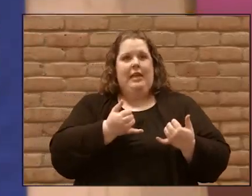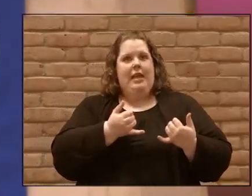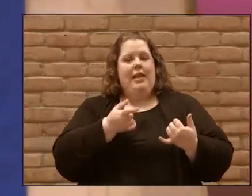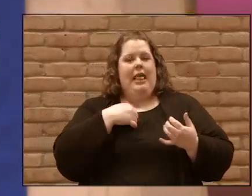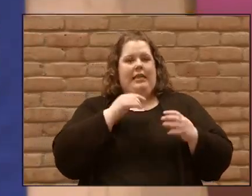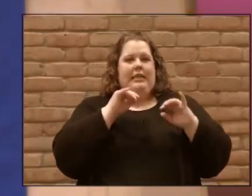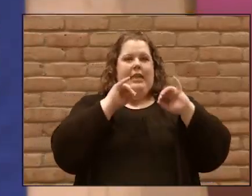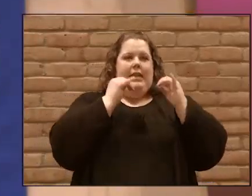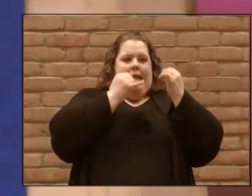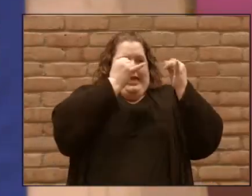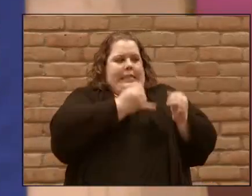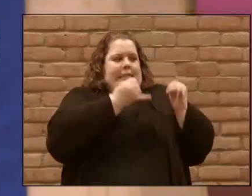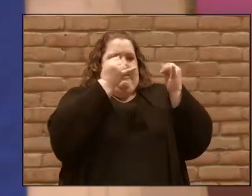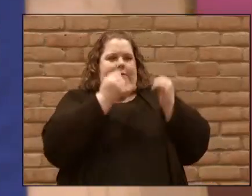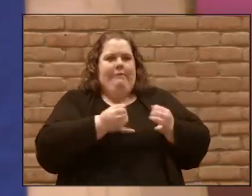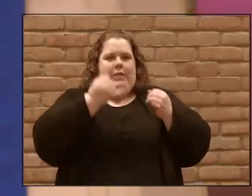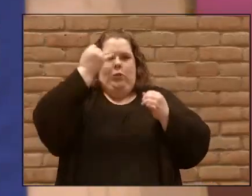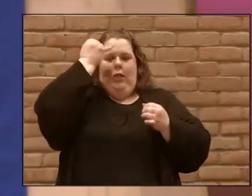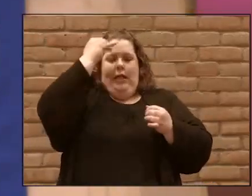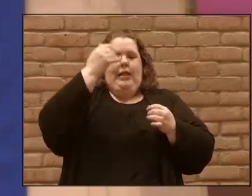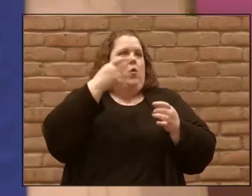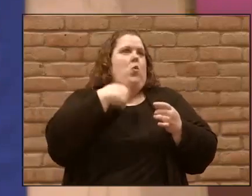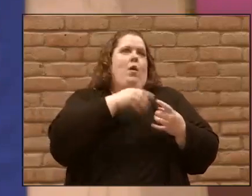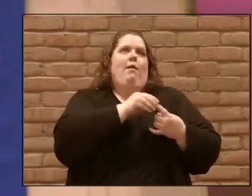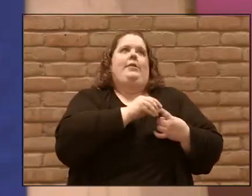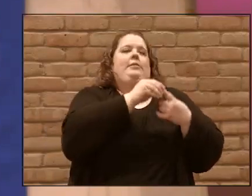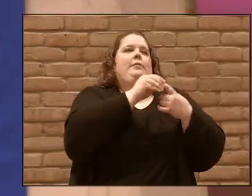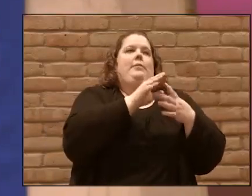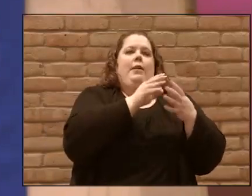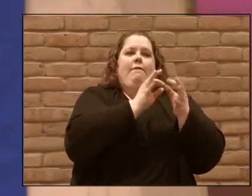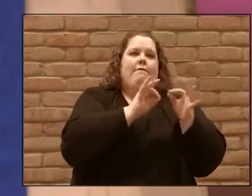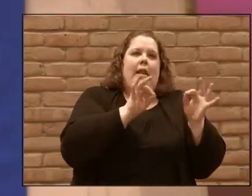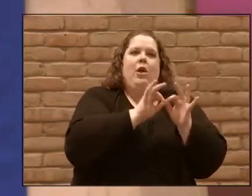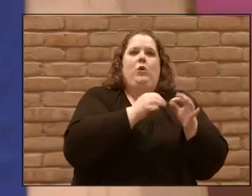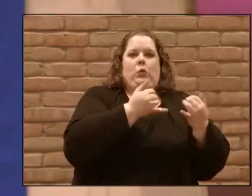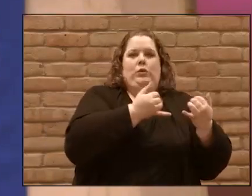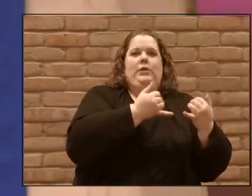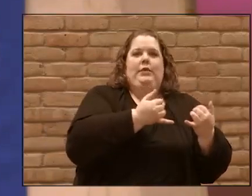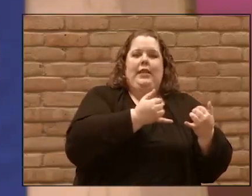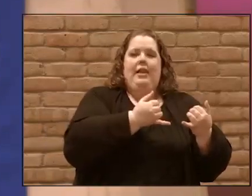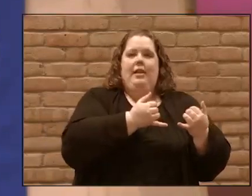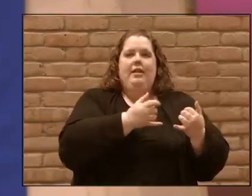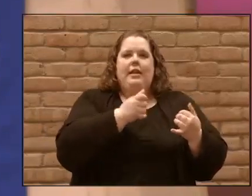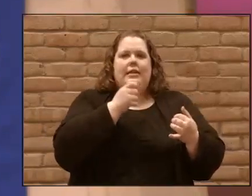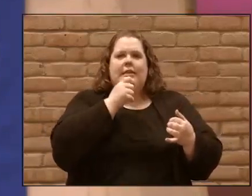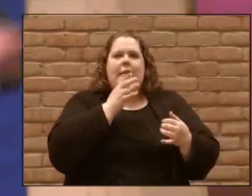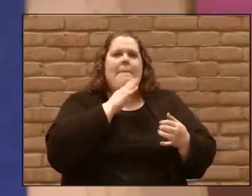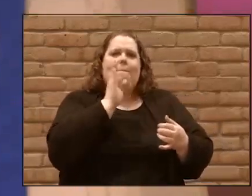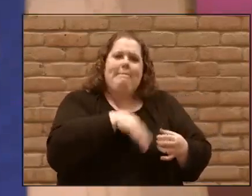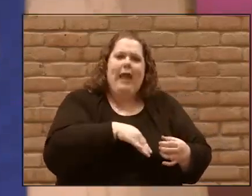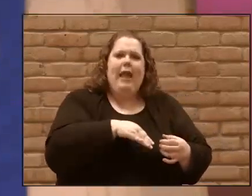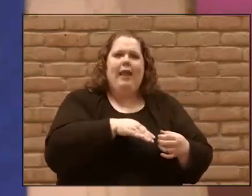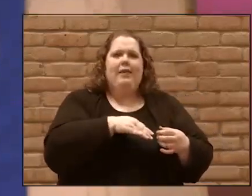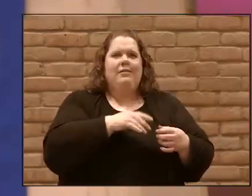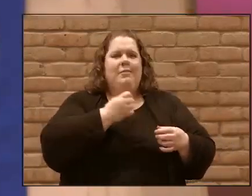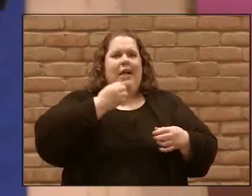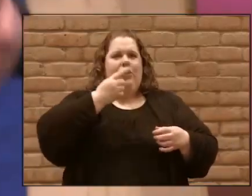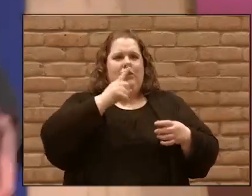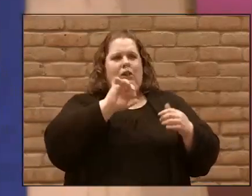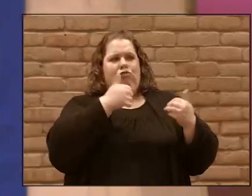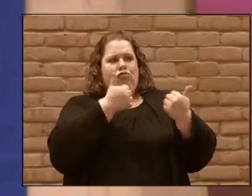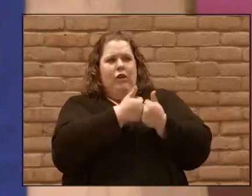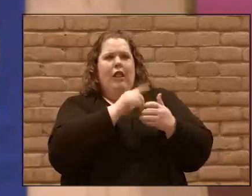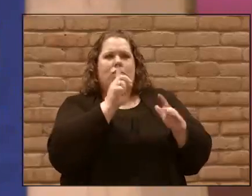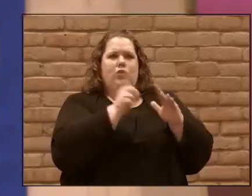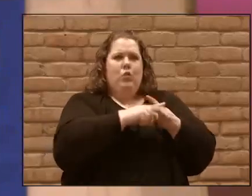so highly. And that's not all bad, but it brings with it some challenges. And one of them is this idea that we don't need anybody else. We need